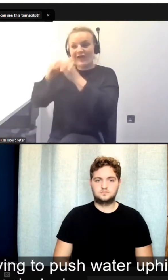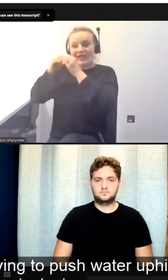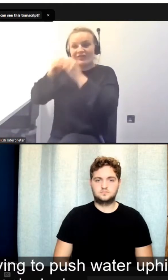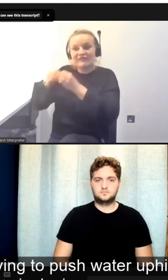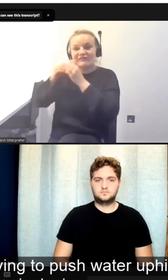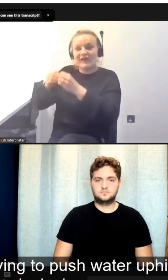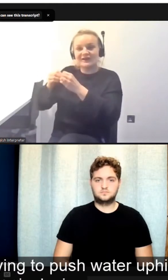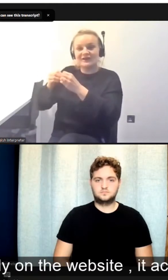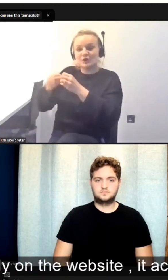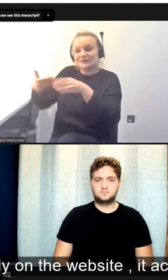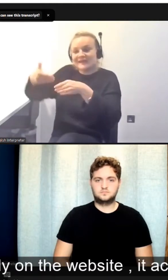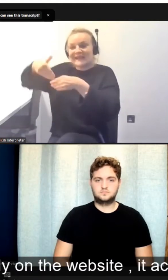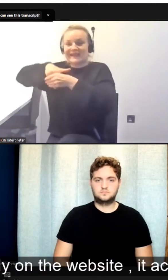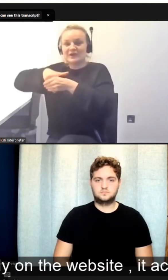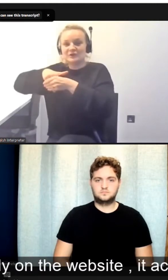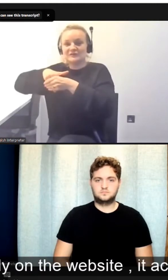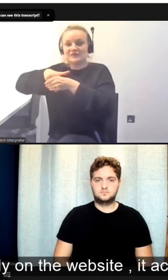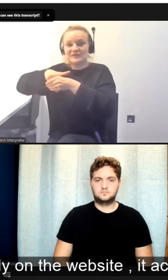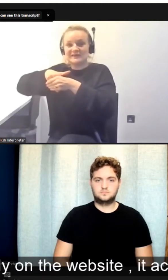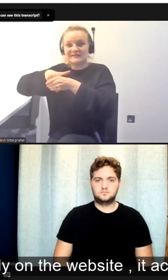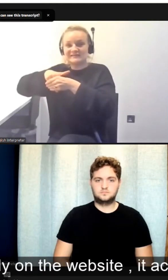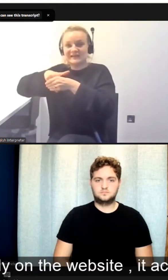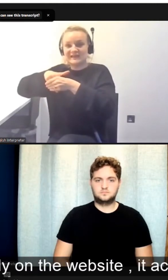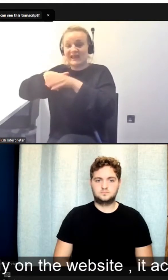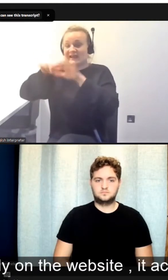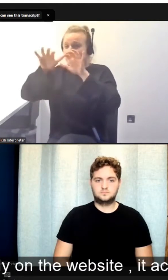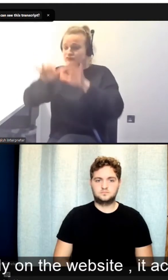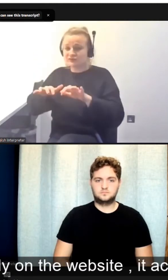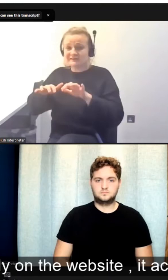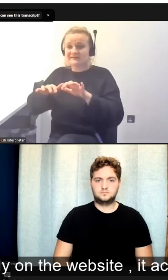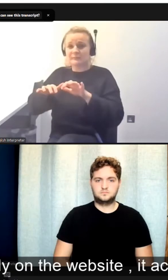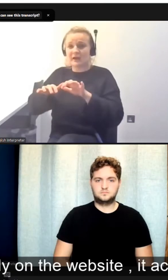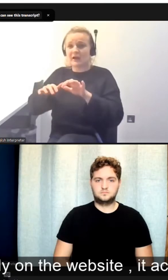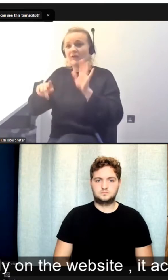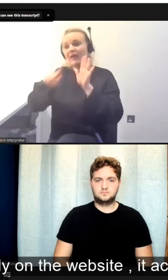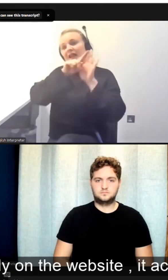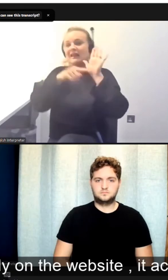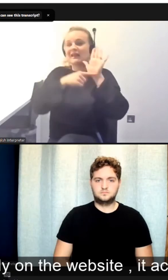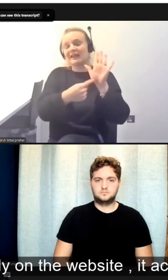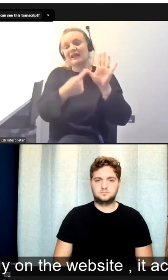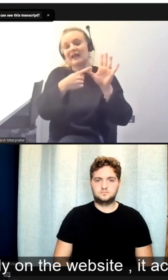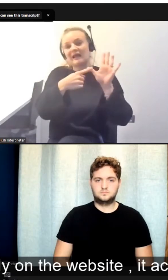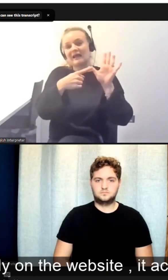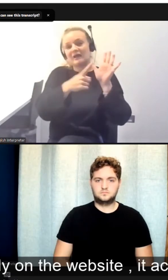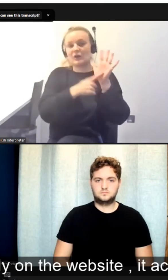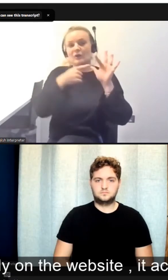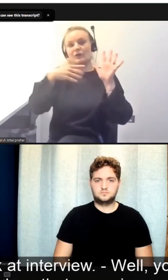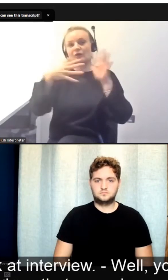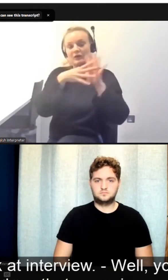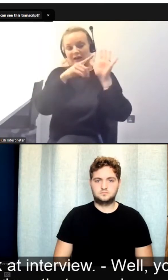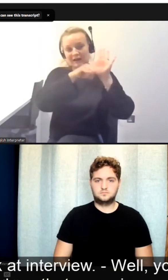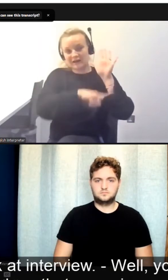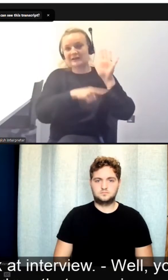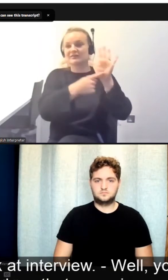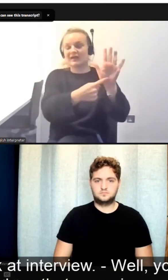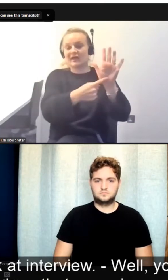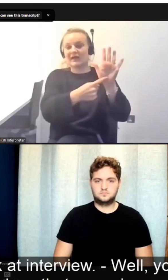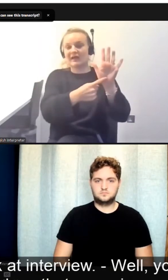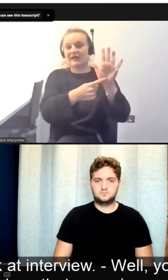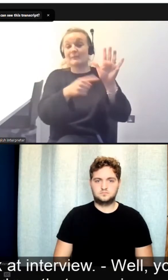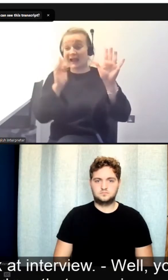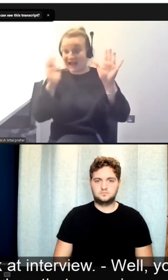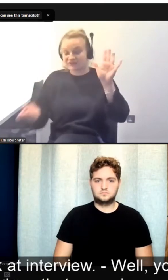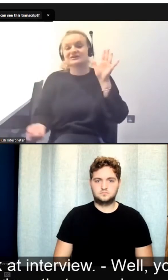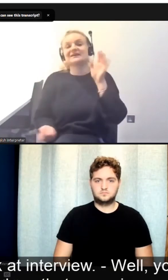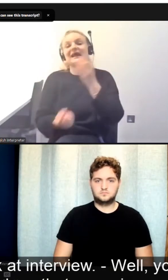inclusivity is not only written about. It's not only on the website. It actually happens. And those are great questions